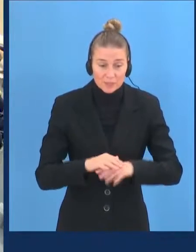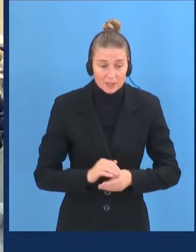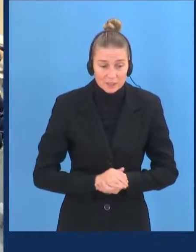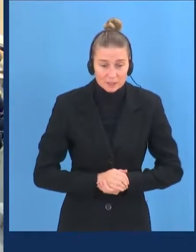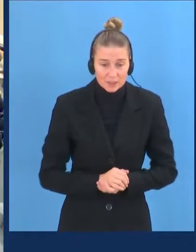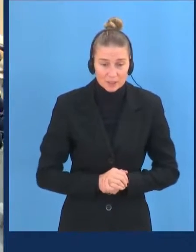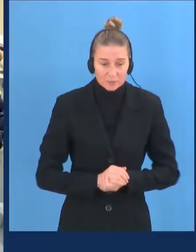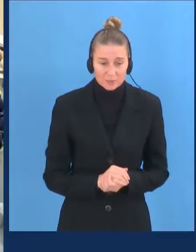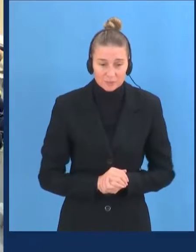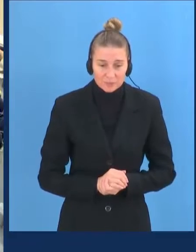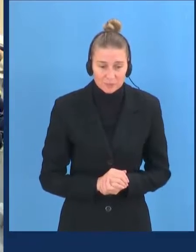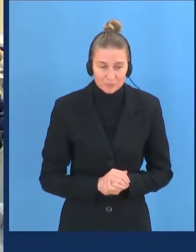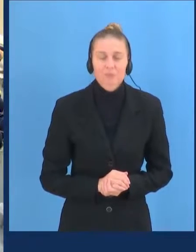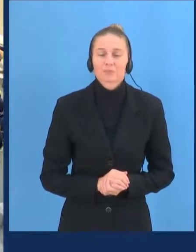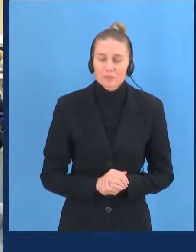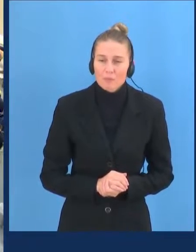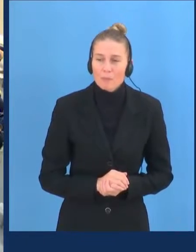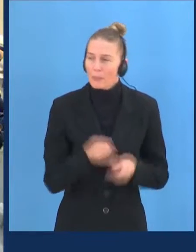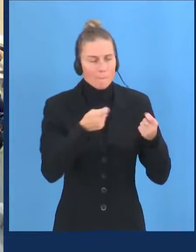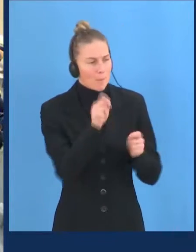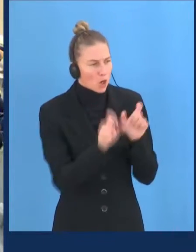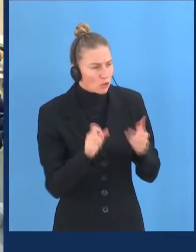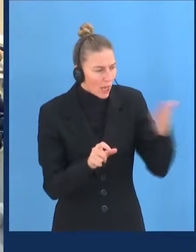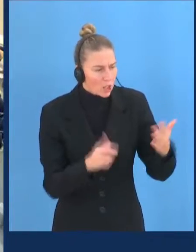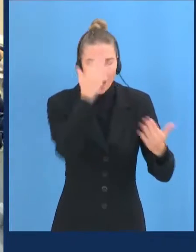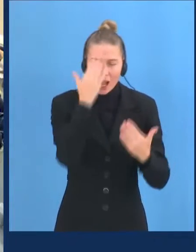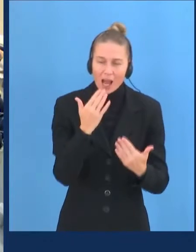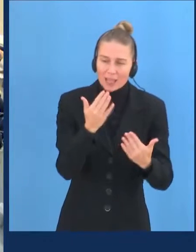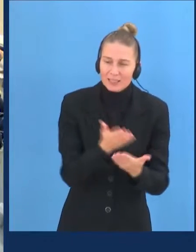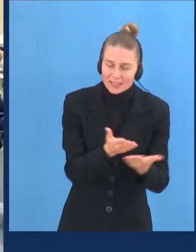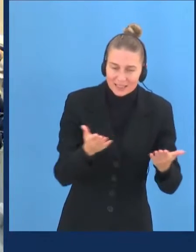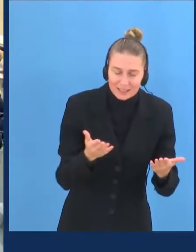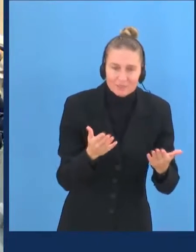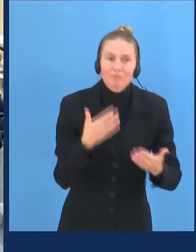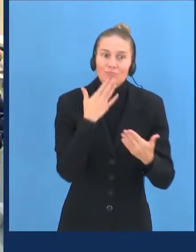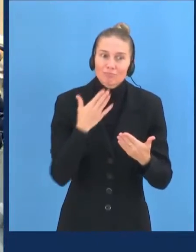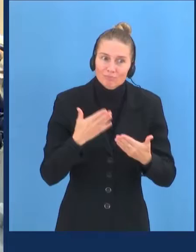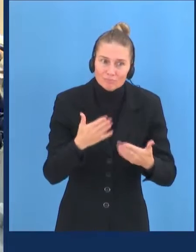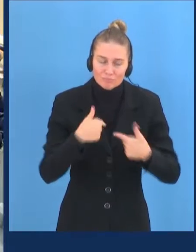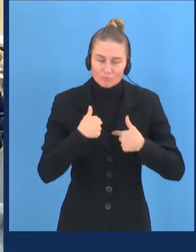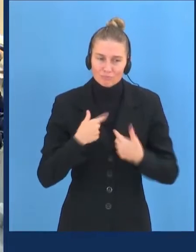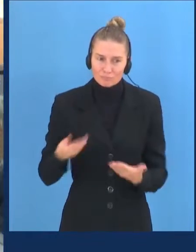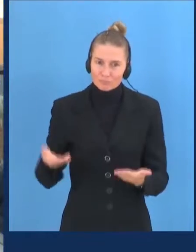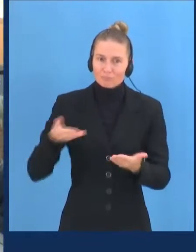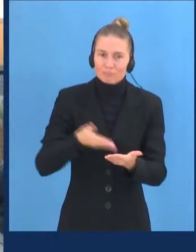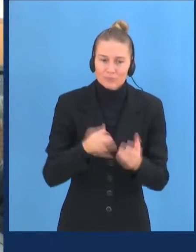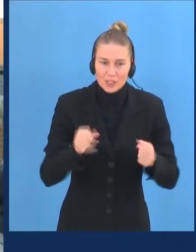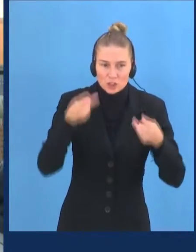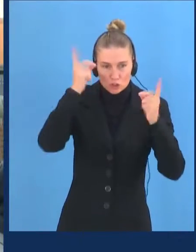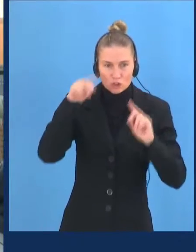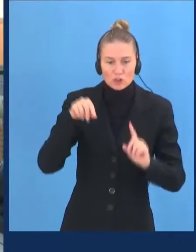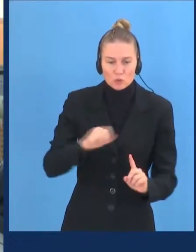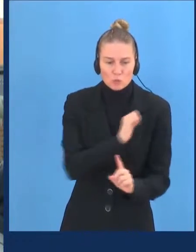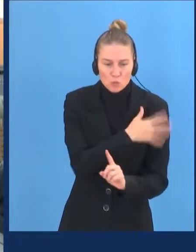Mr Moderator, Excellencies, ladies and gentlemen. Thank you for allowing me to make a contribution as the Director of the European